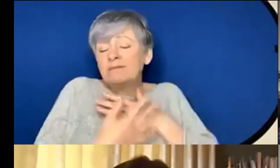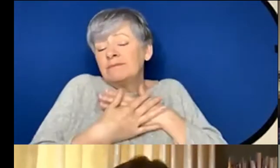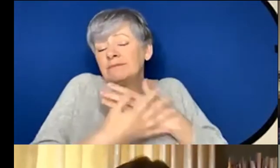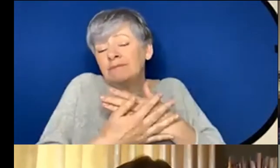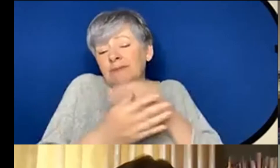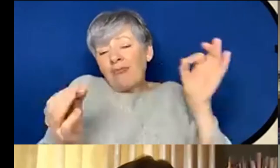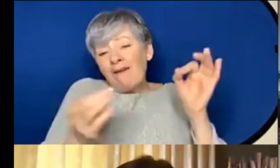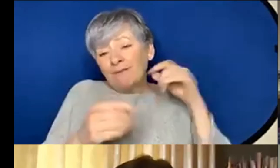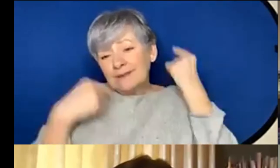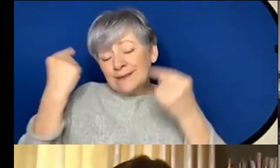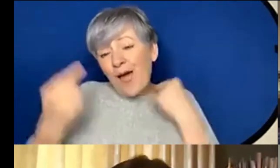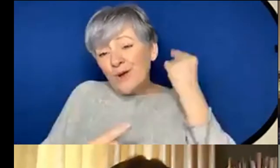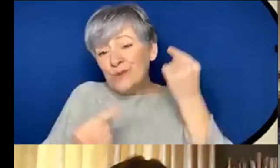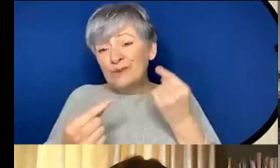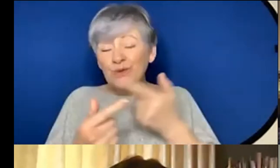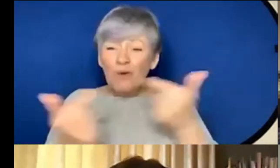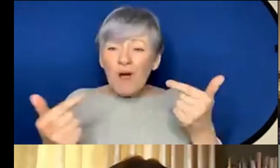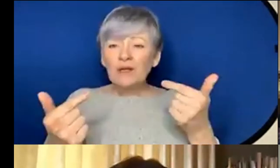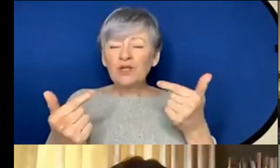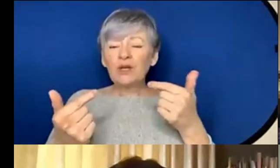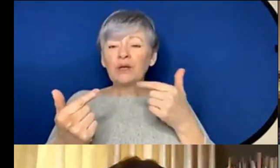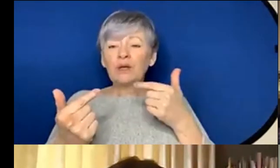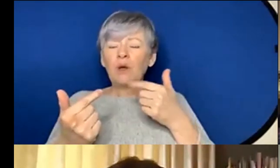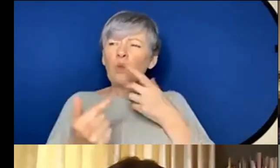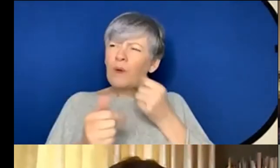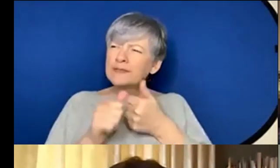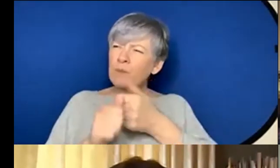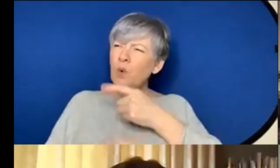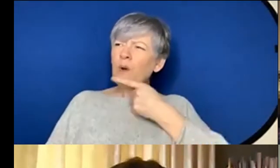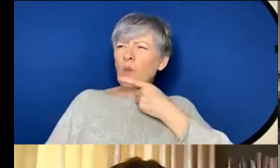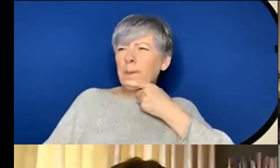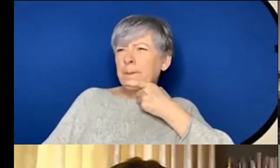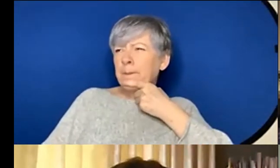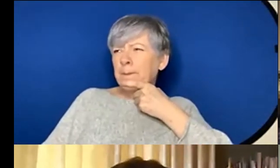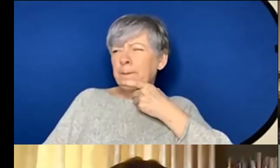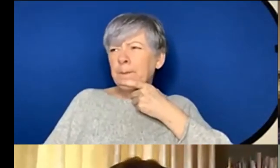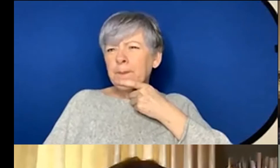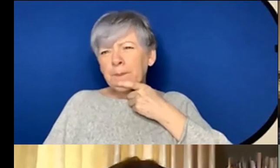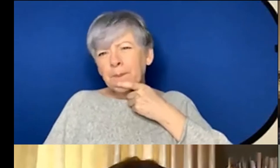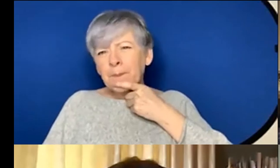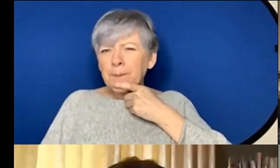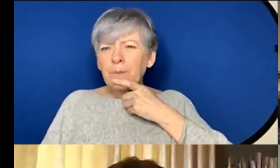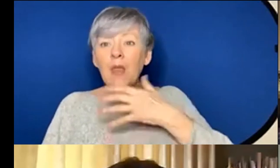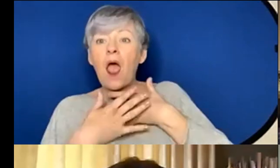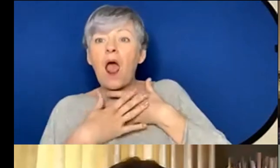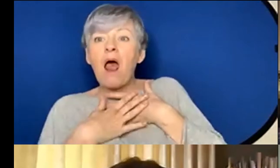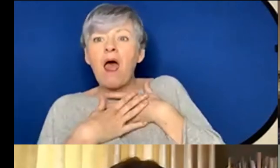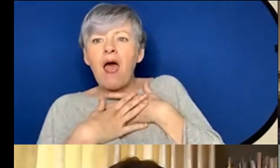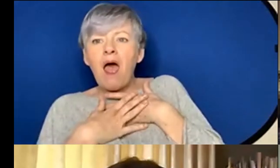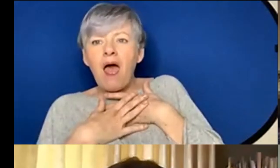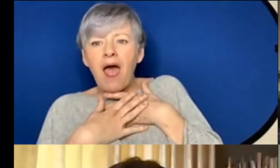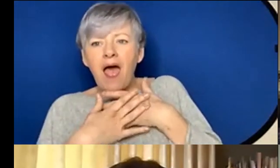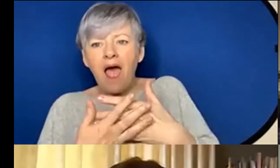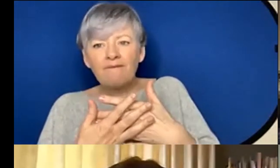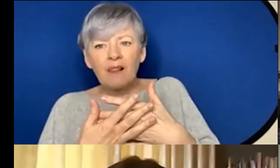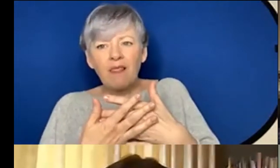and yeah when it came to support oh um yeah I mean I love I mean I had lots of had